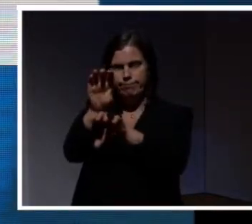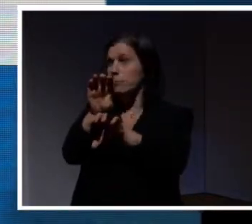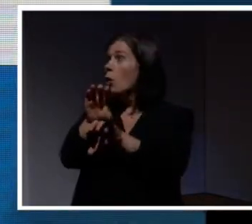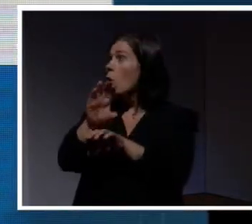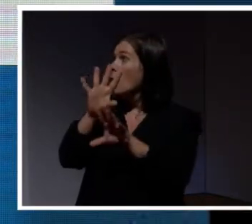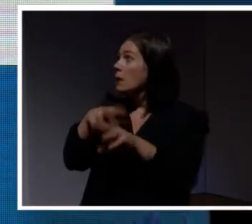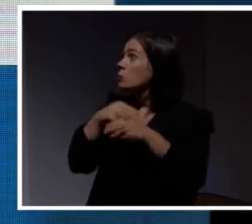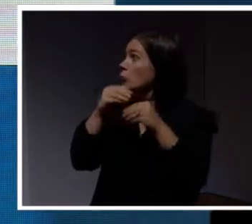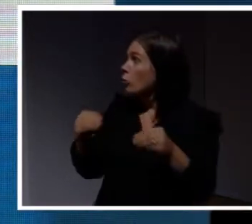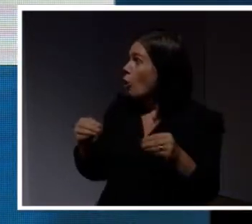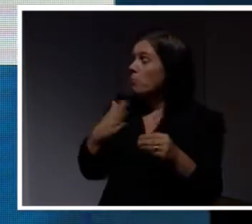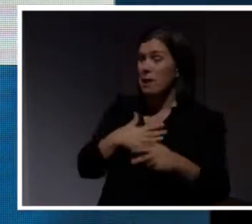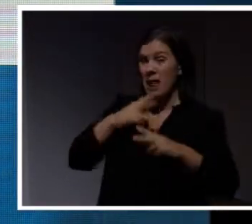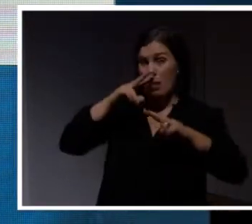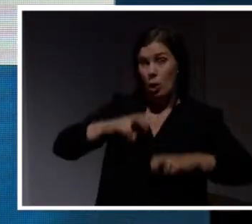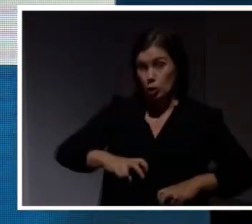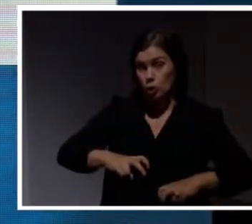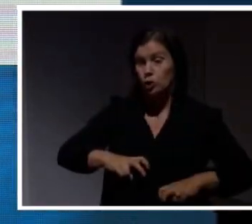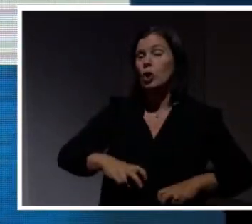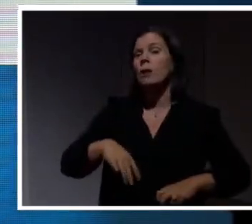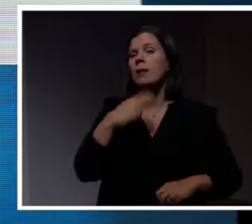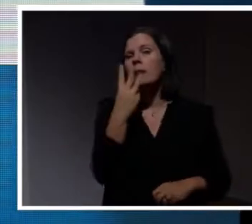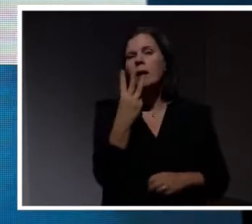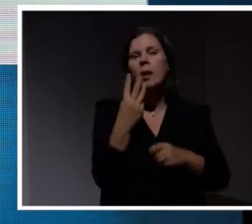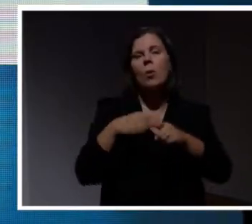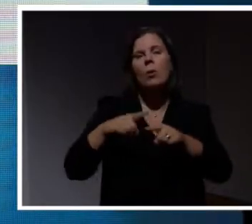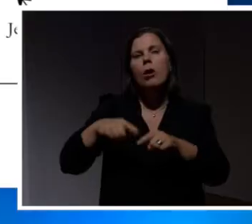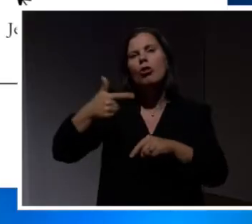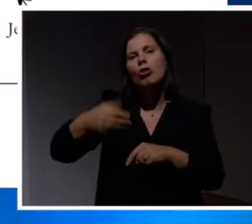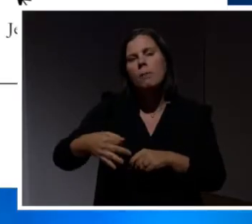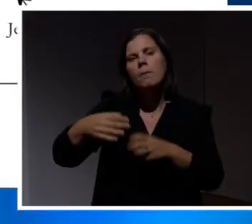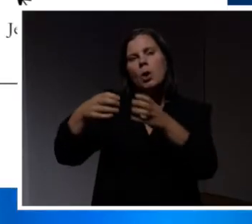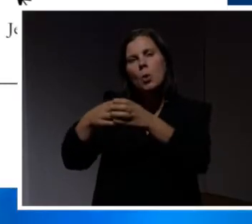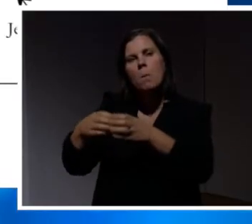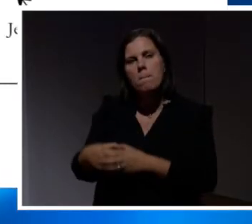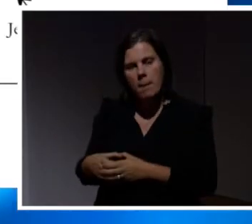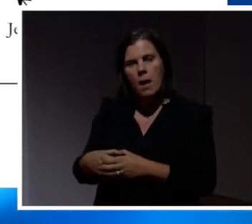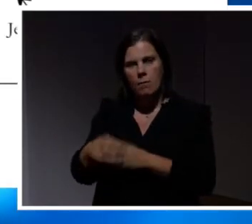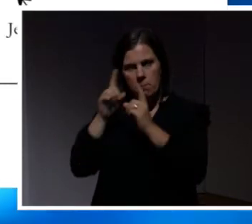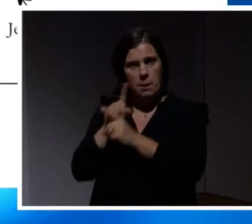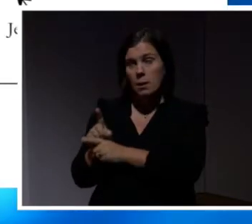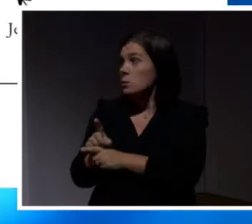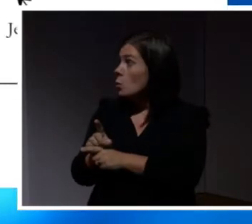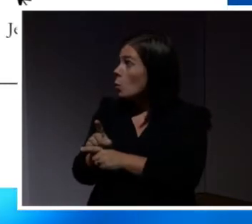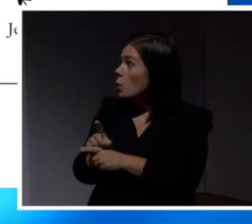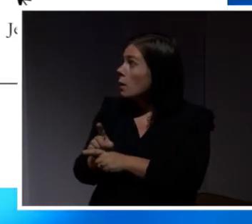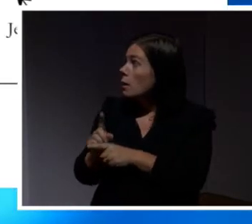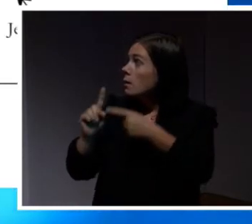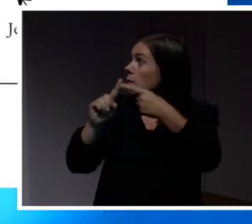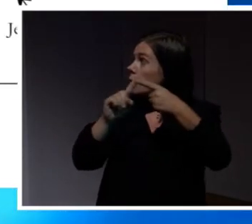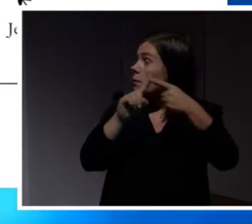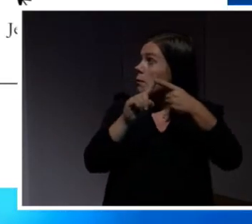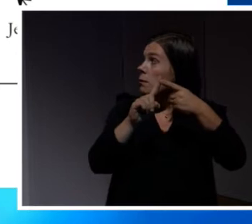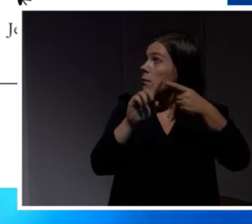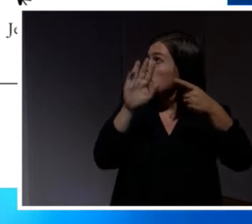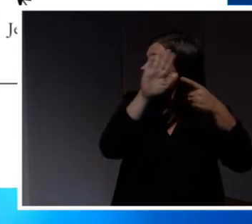result I got of my analysis. I found three different types of groupings of people. This is a grouping probably some